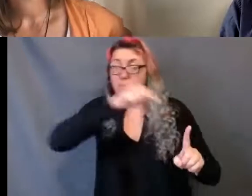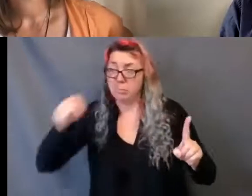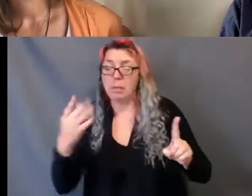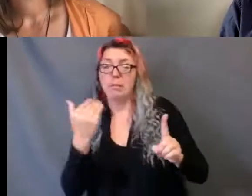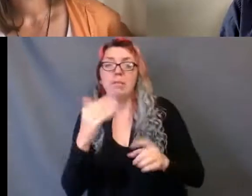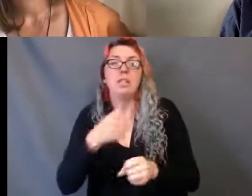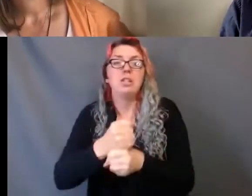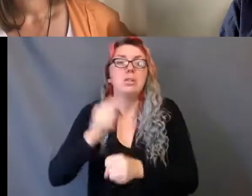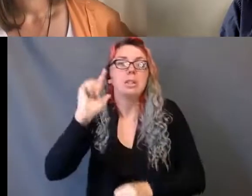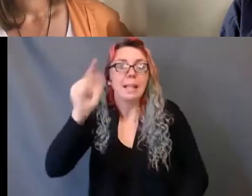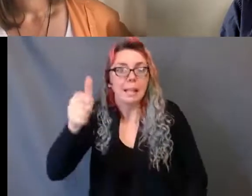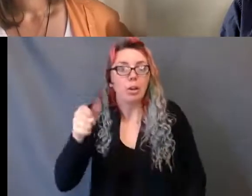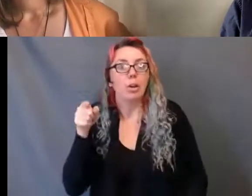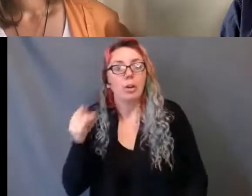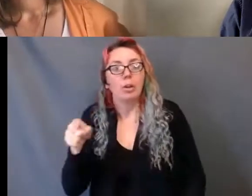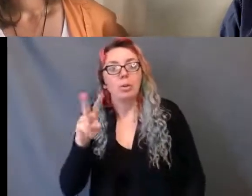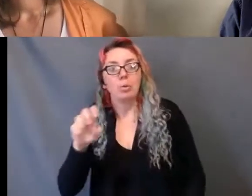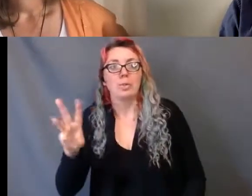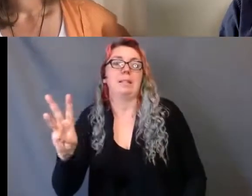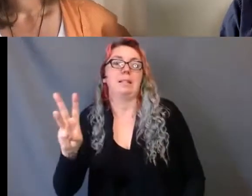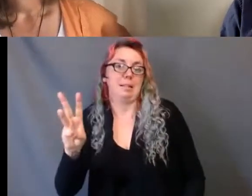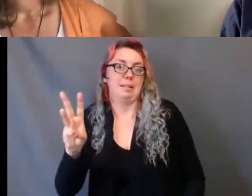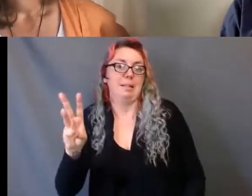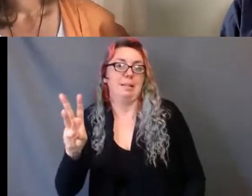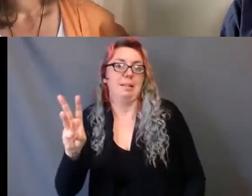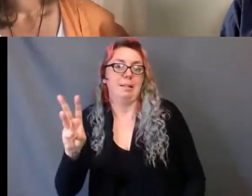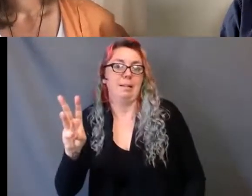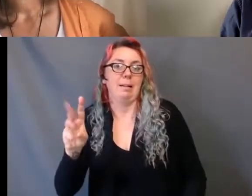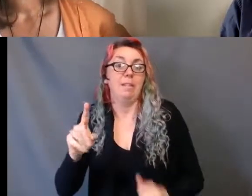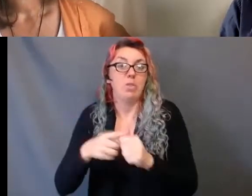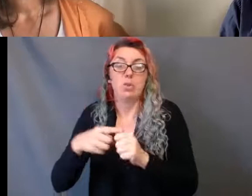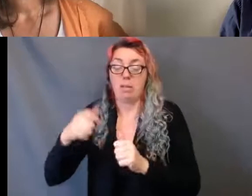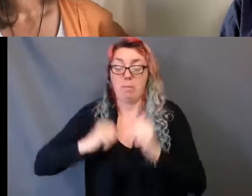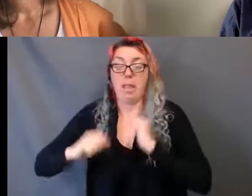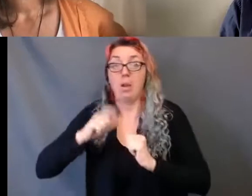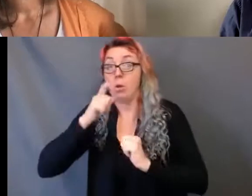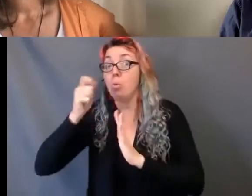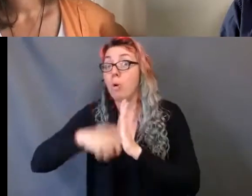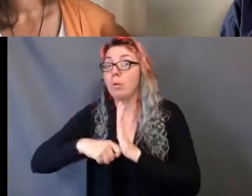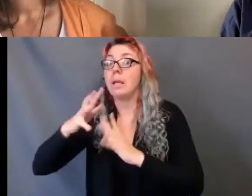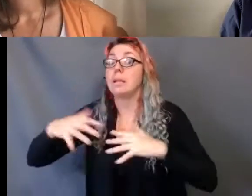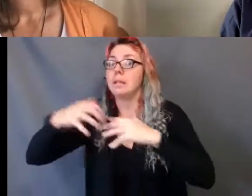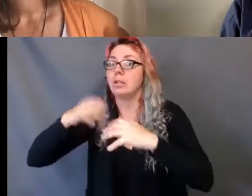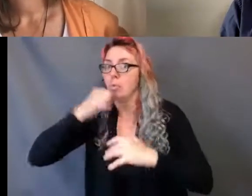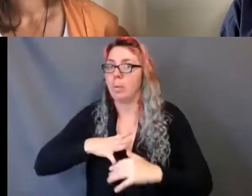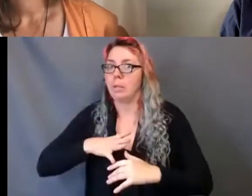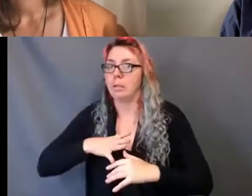in 2006 to play there. The first play written by an Indigenous woman to grace the national stage.